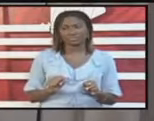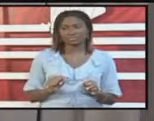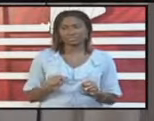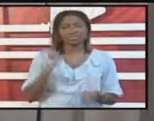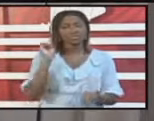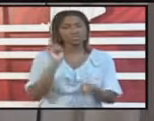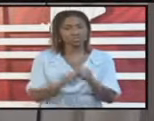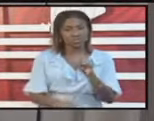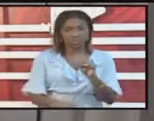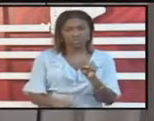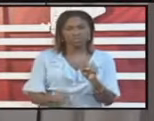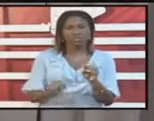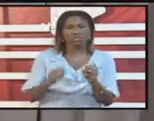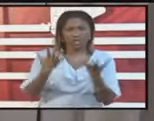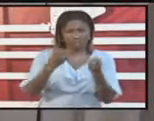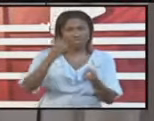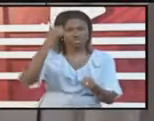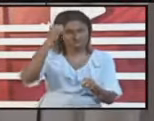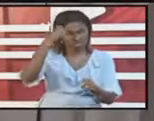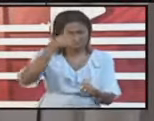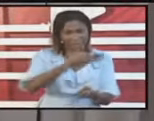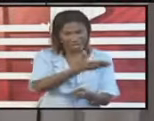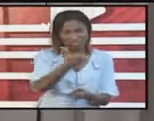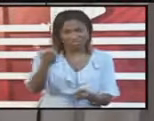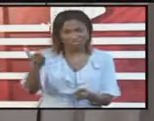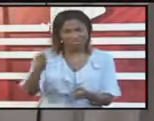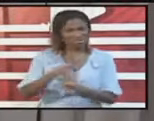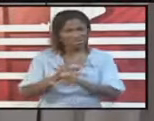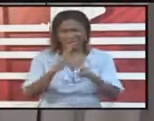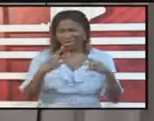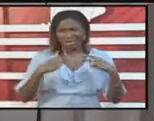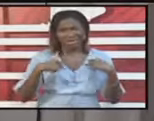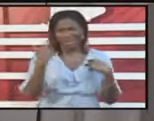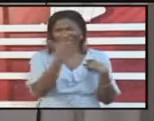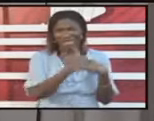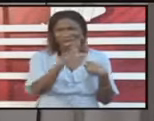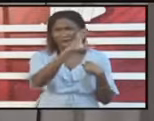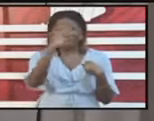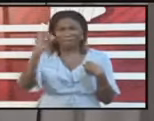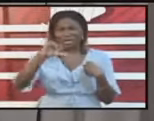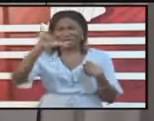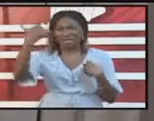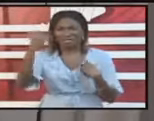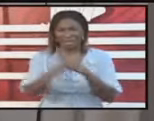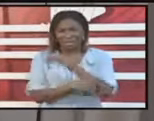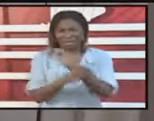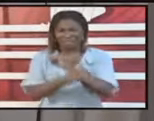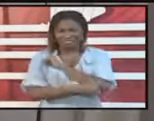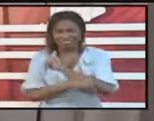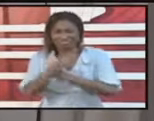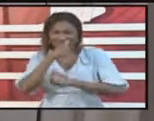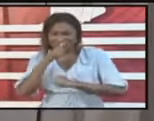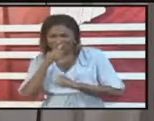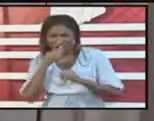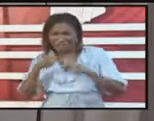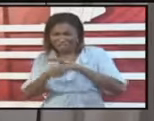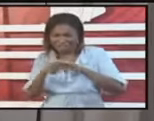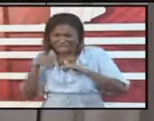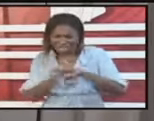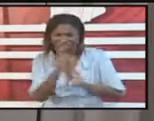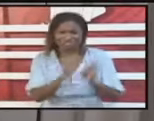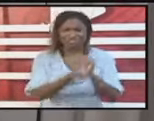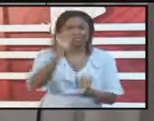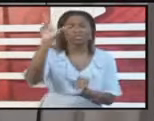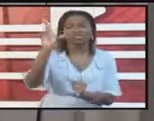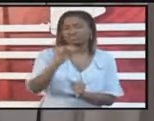So this is just a reminder. There is no charter company out there. We are working with Caribbean Airlines. We've run a number of flights with them, repatriation flights,